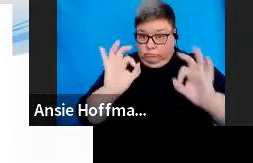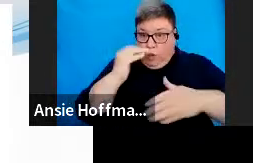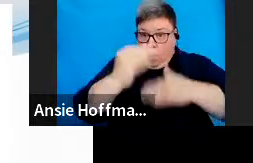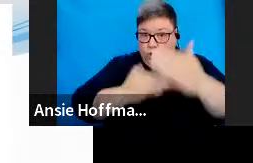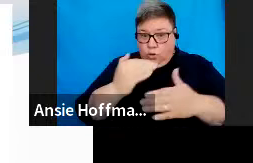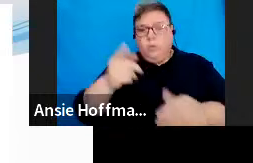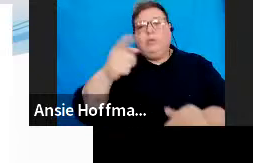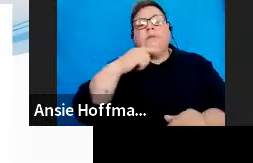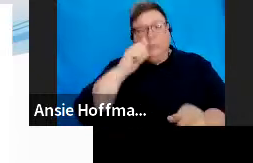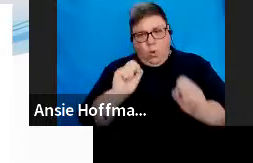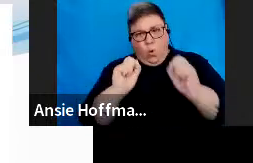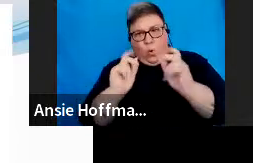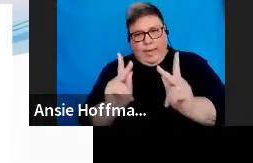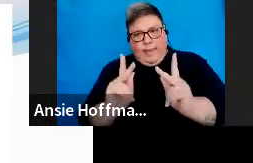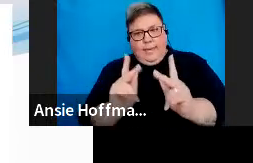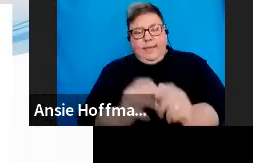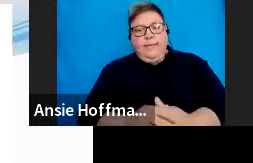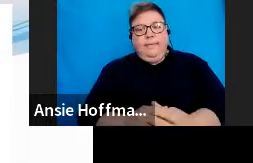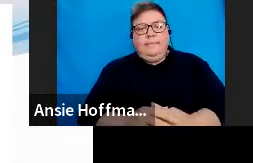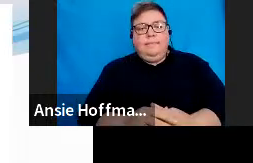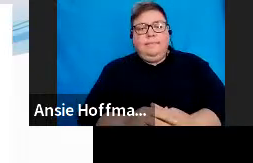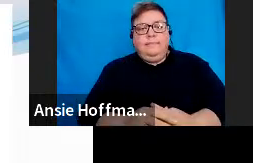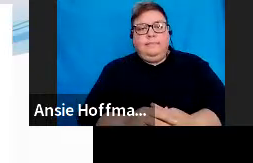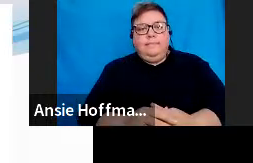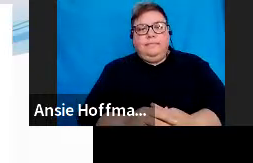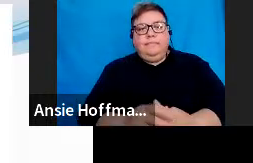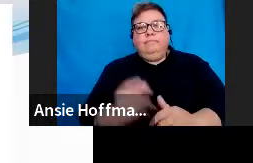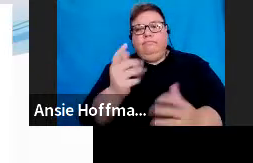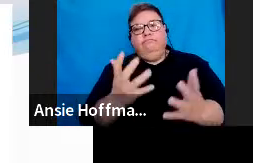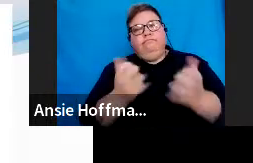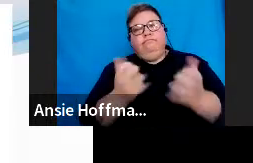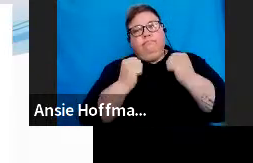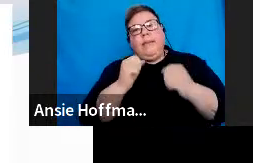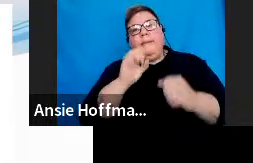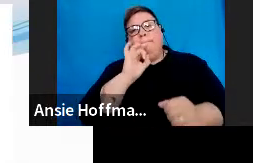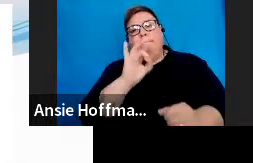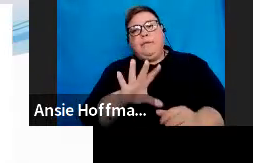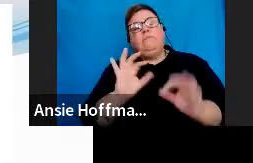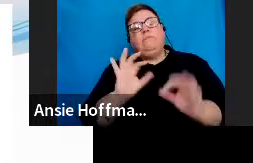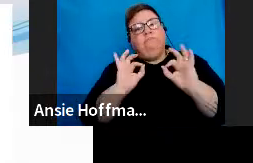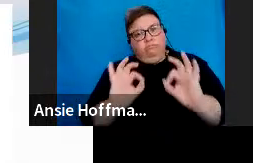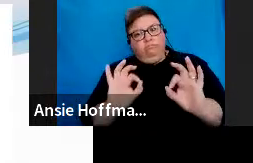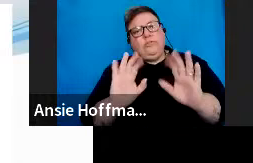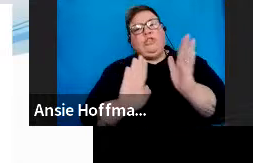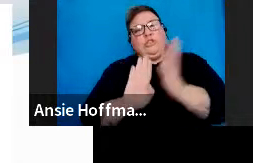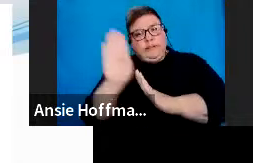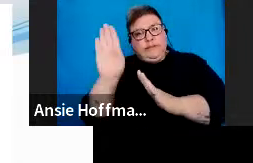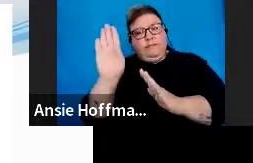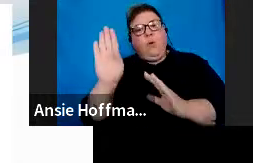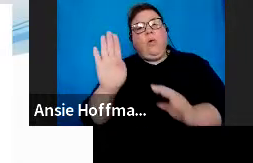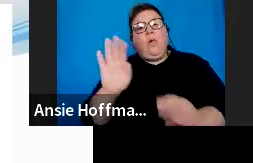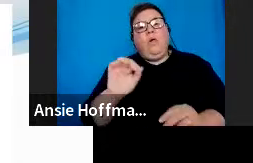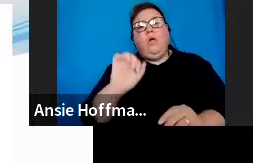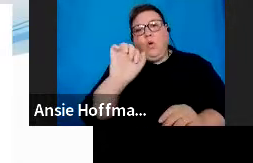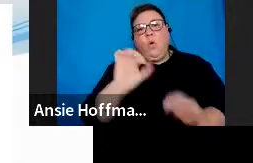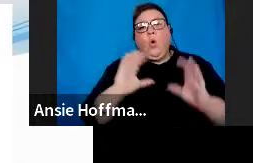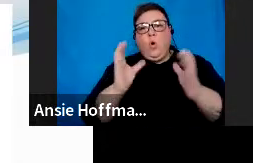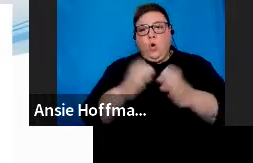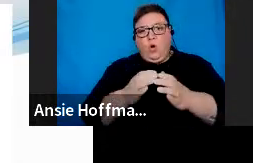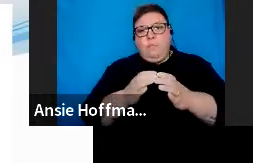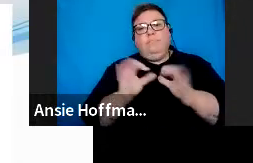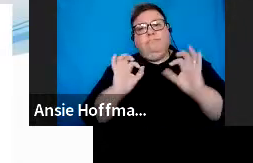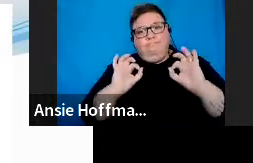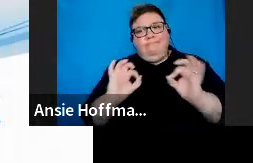will say okay. You will receive a successful message upon confirmation stating that your group has successfully